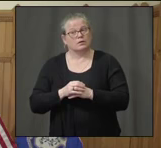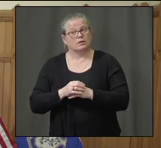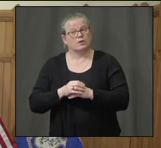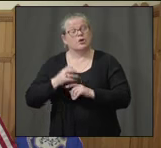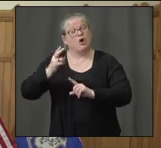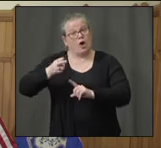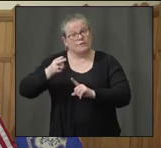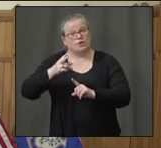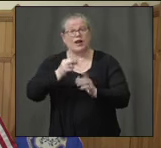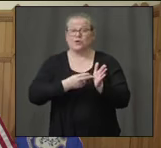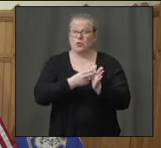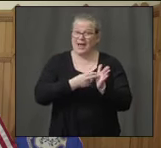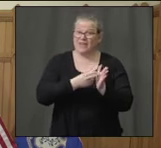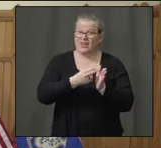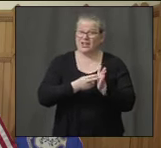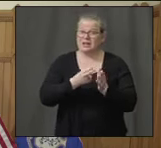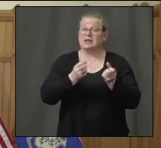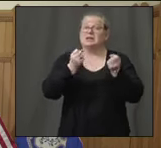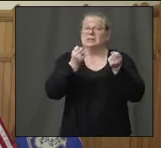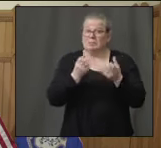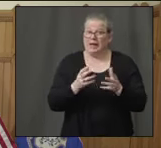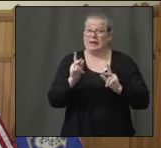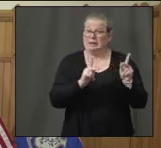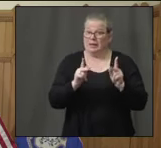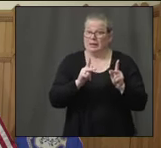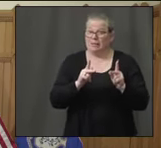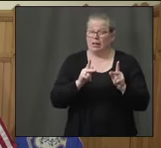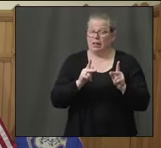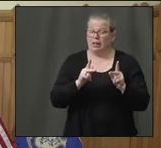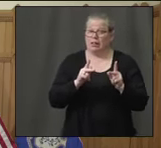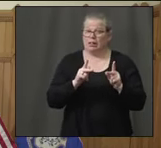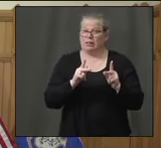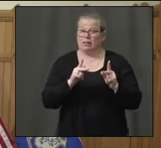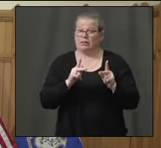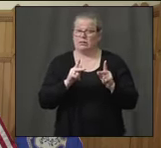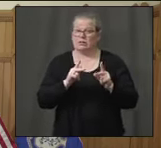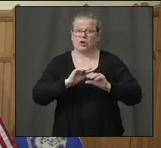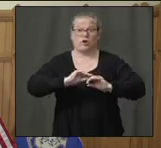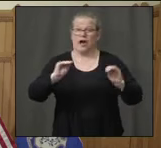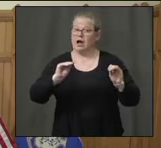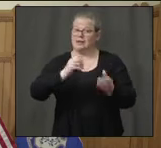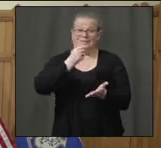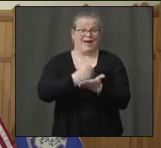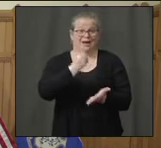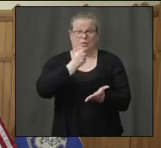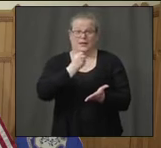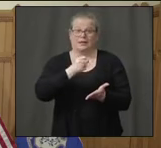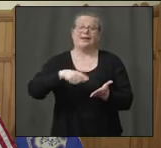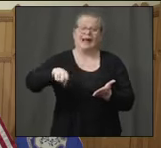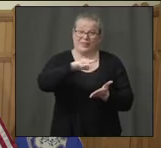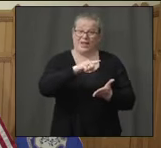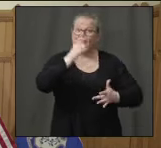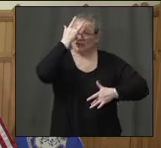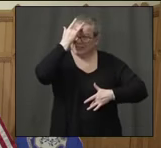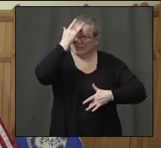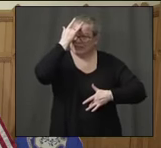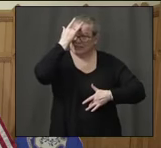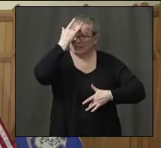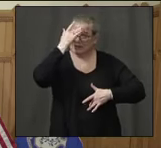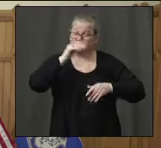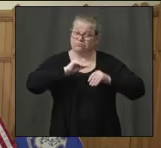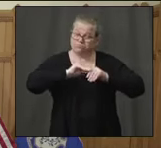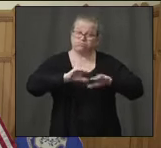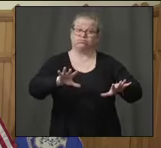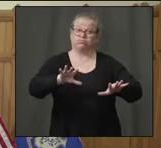of immigrants that are undocumented and also the most affected by the pandemic. And we see it daily with the